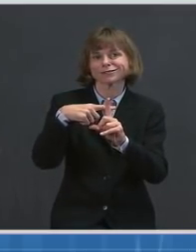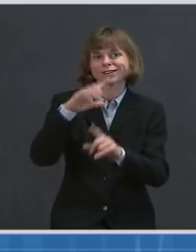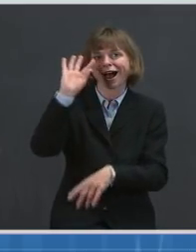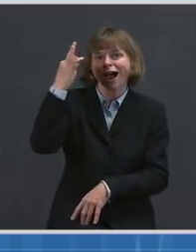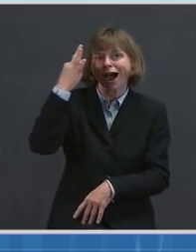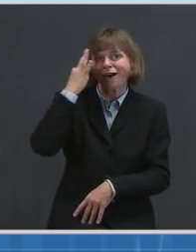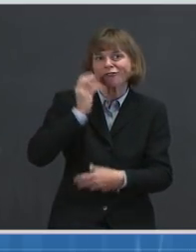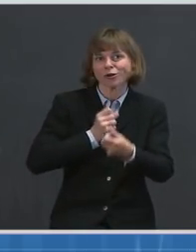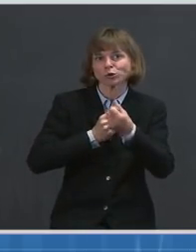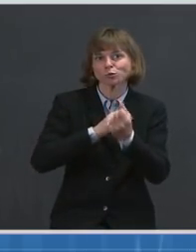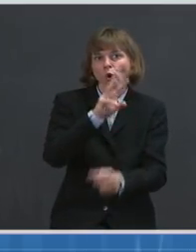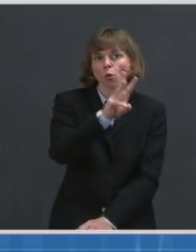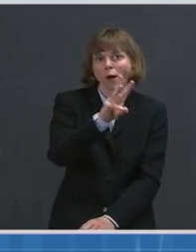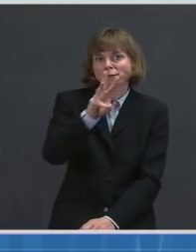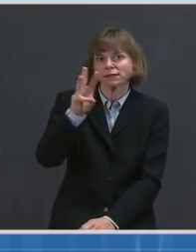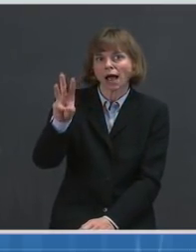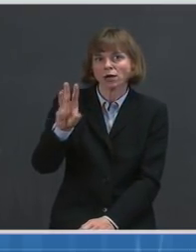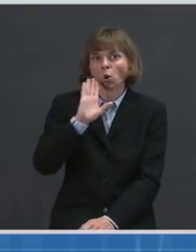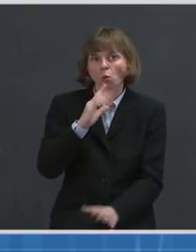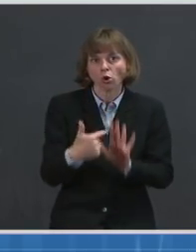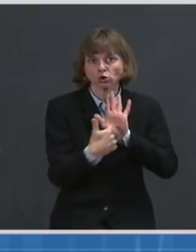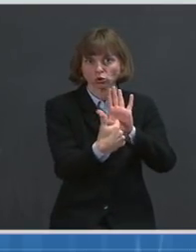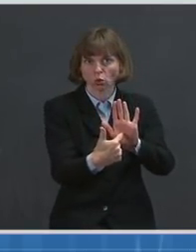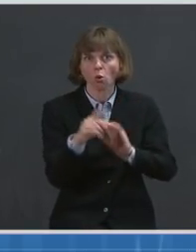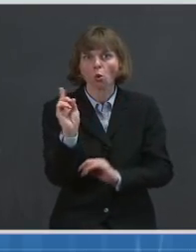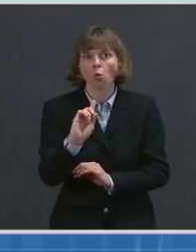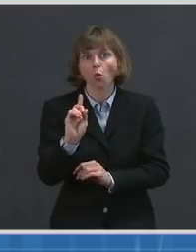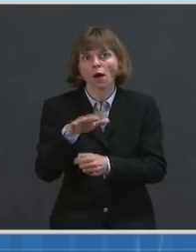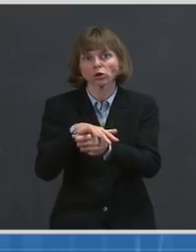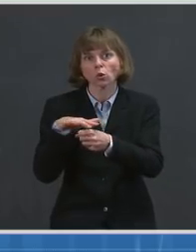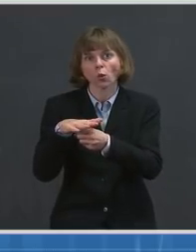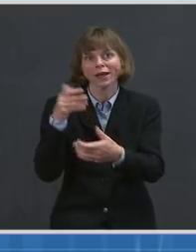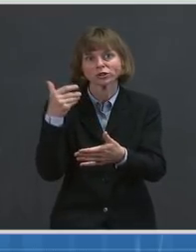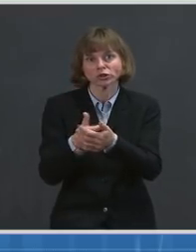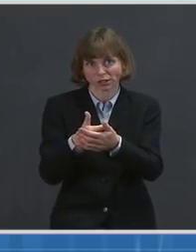show the locations near them that have available vaccines.